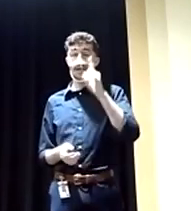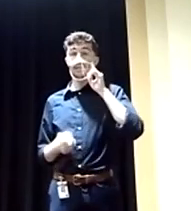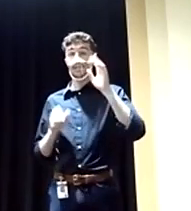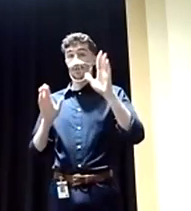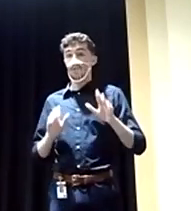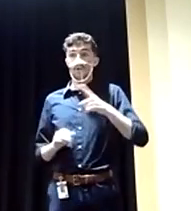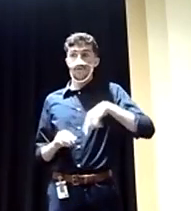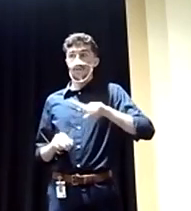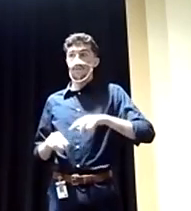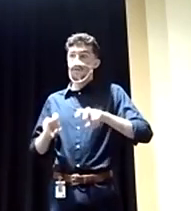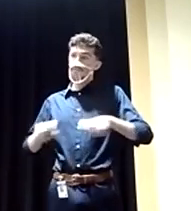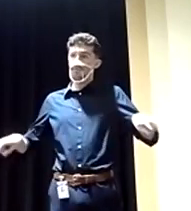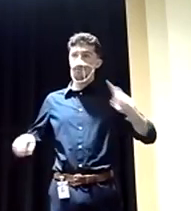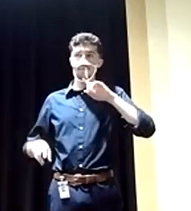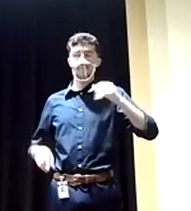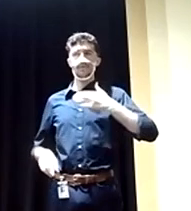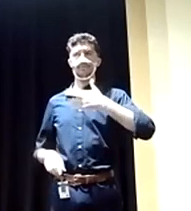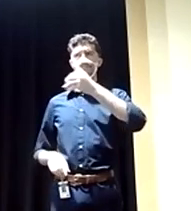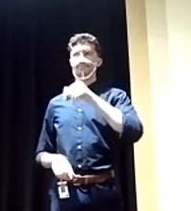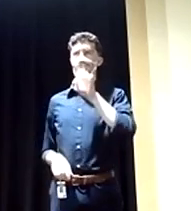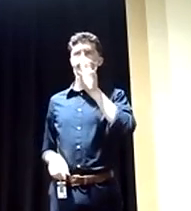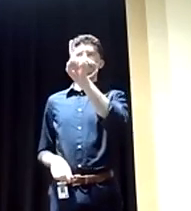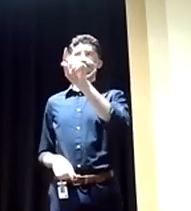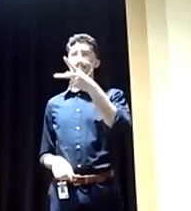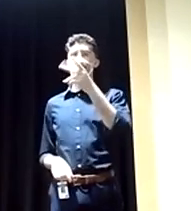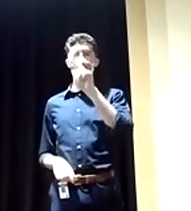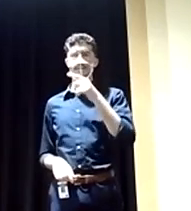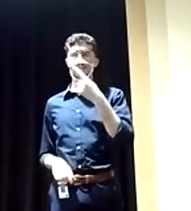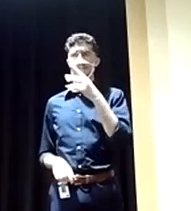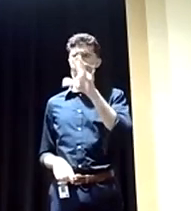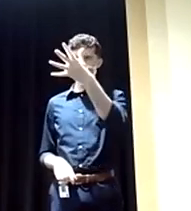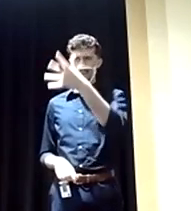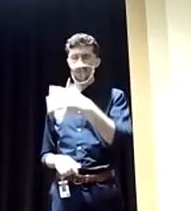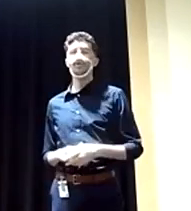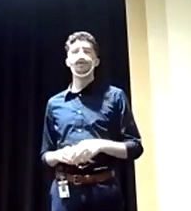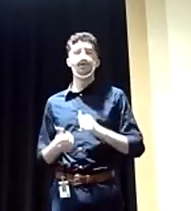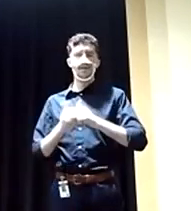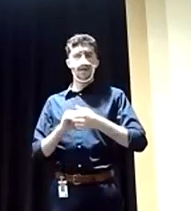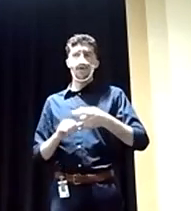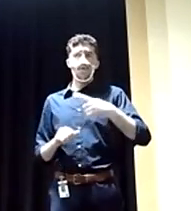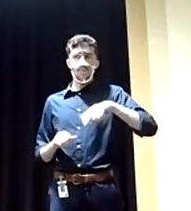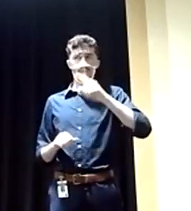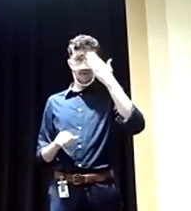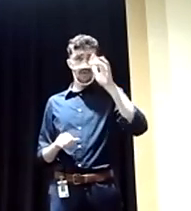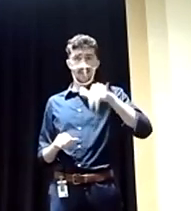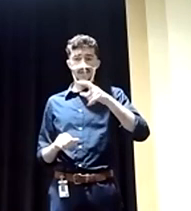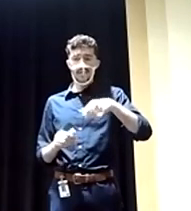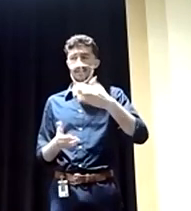are standing up to Putin. I think it's about time we need to stop occupation and we need to stop, uh, brutal dictatorships.